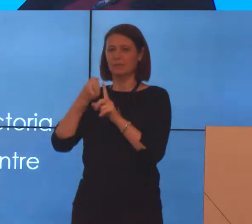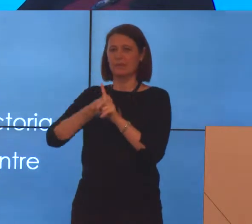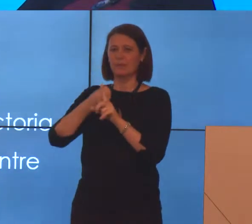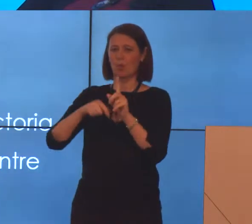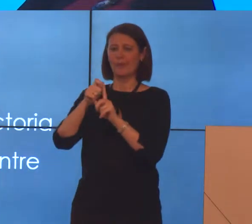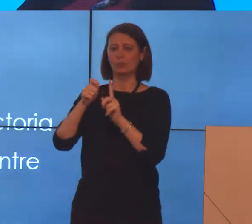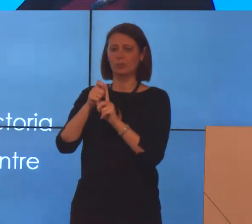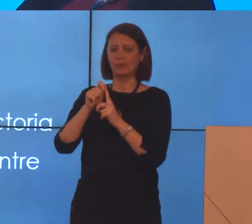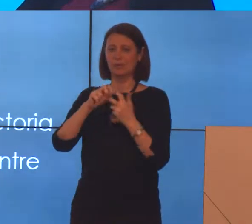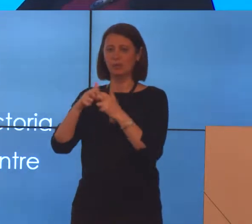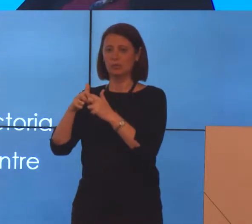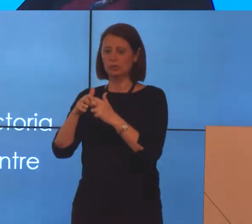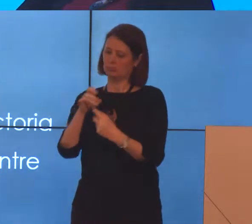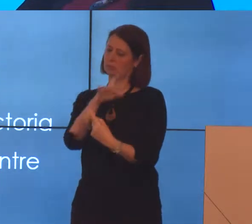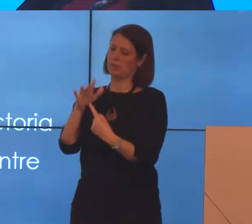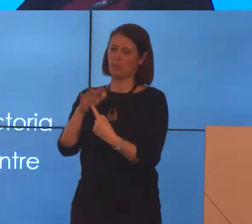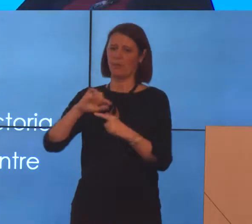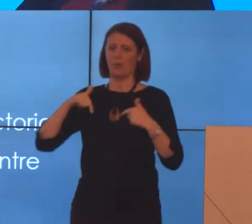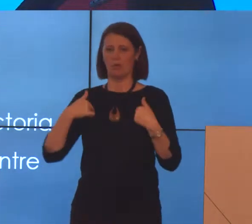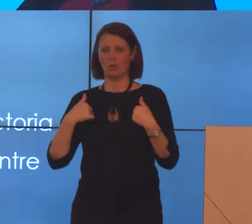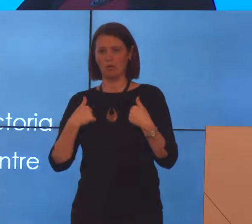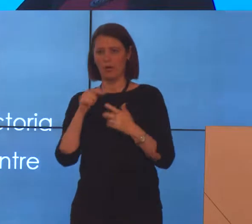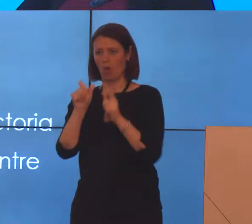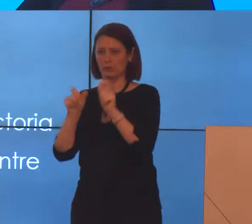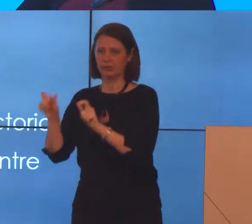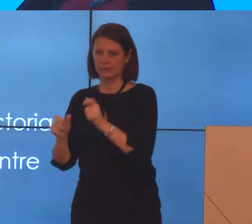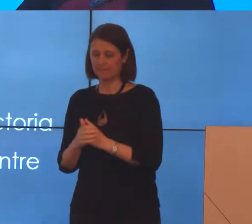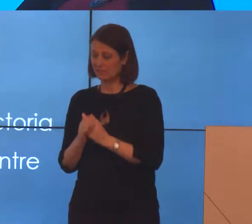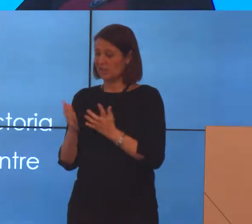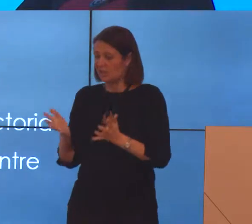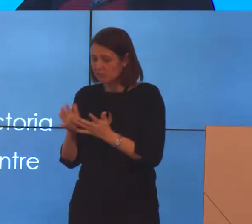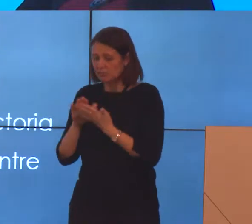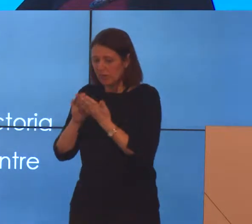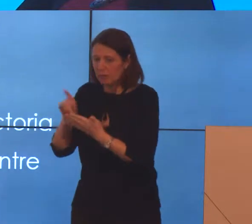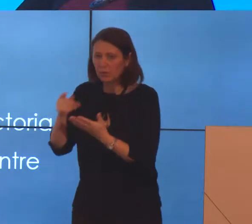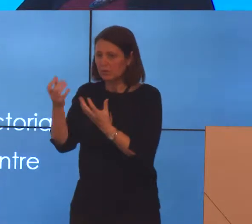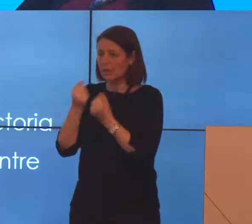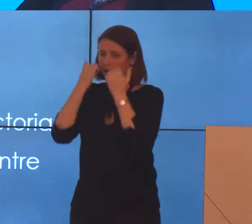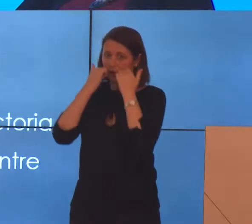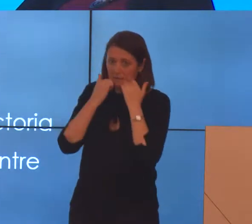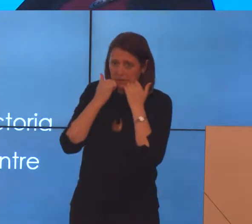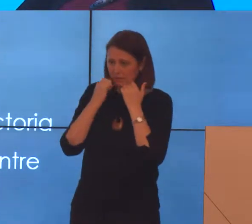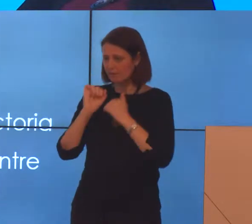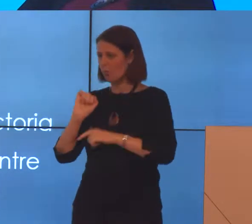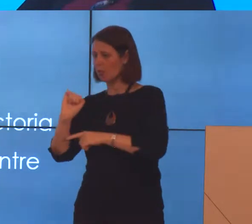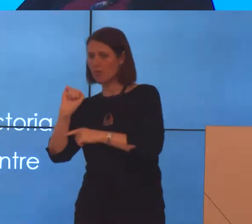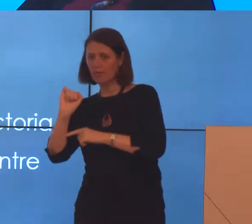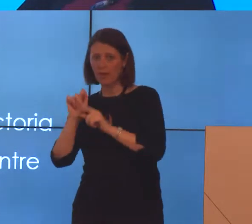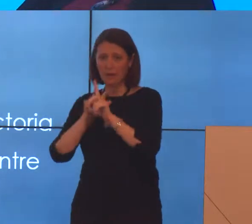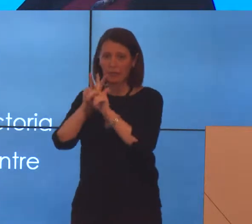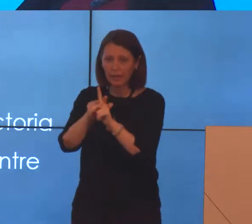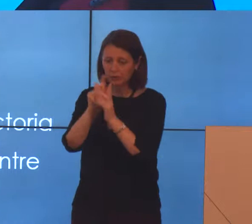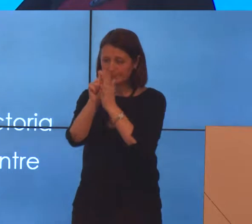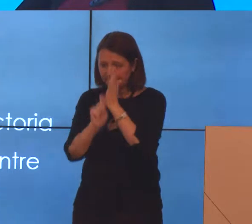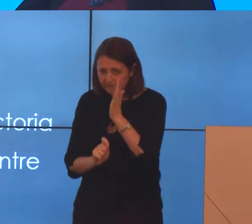issues are critical for our clients. From assisting them to gather evidence for their applications,